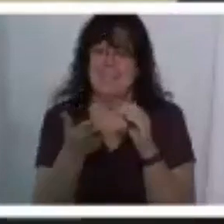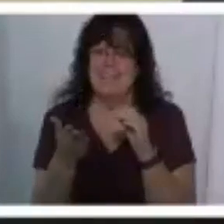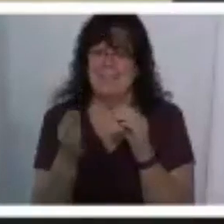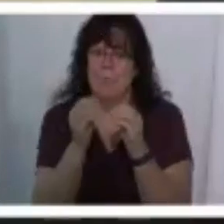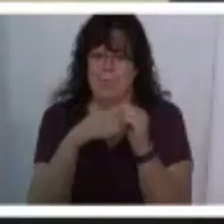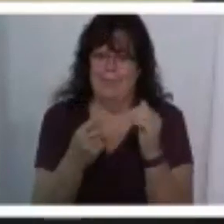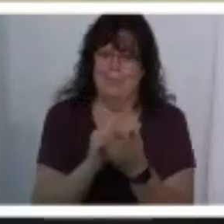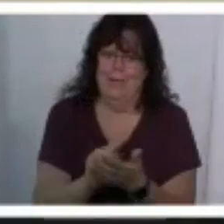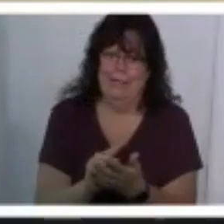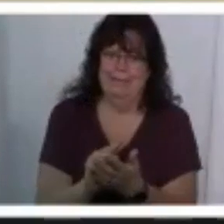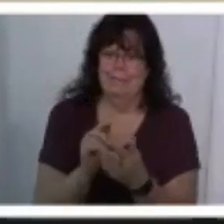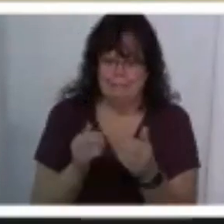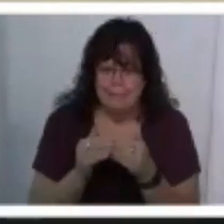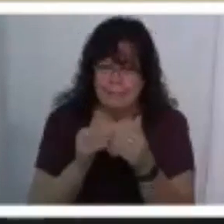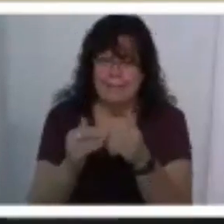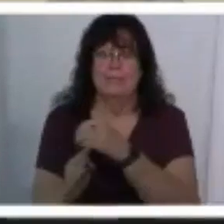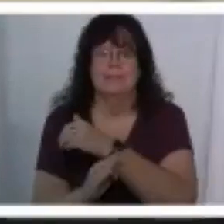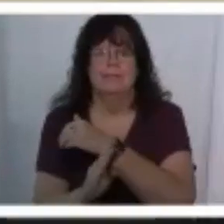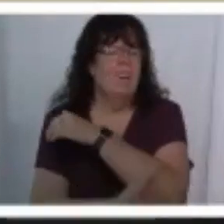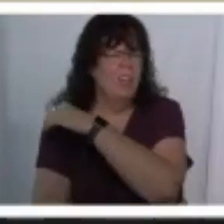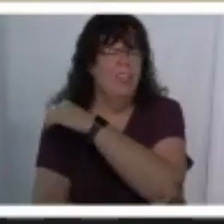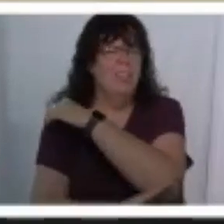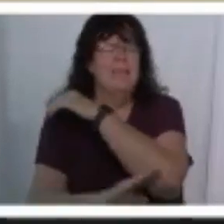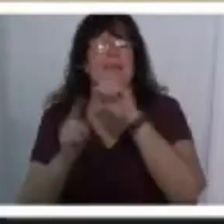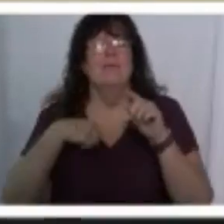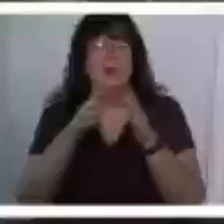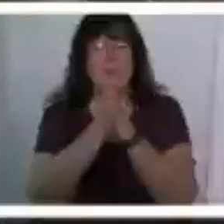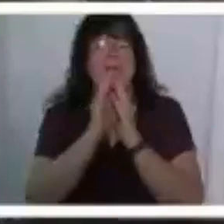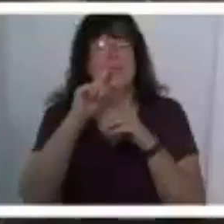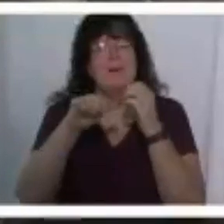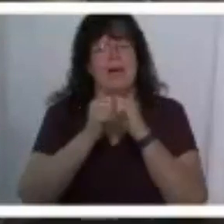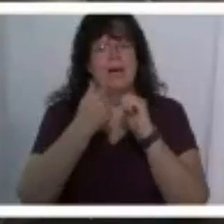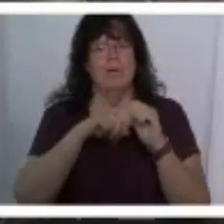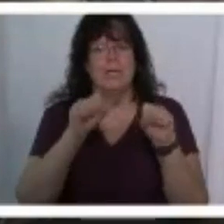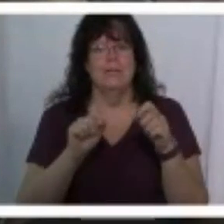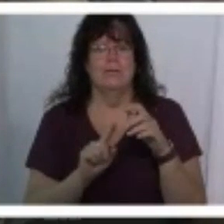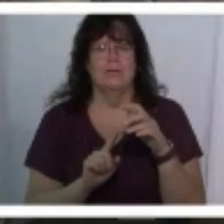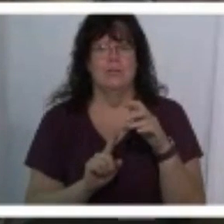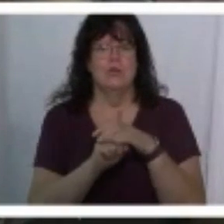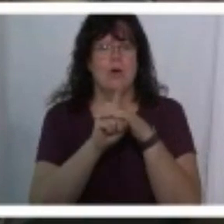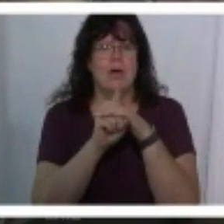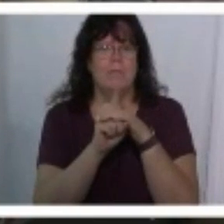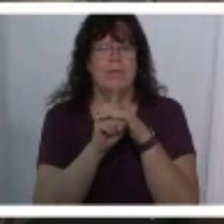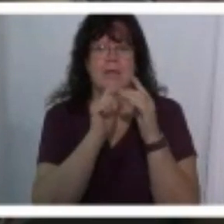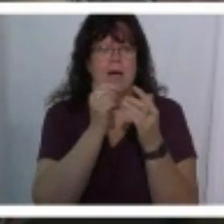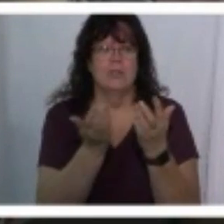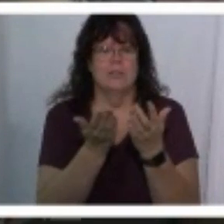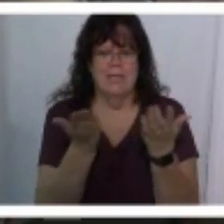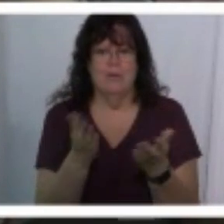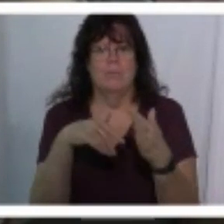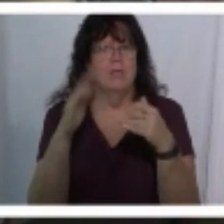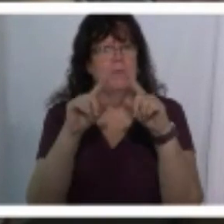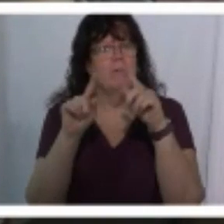as we go into the fall we're praying about how we can uh how we can show up right for simplicity how we show